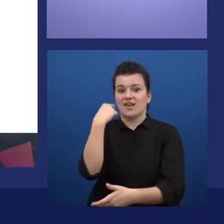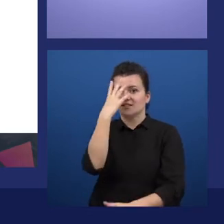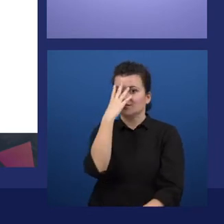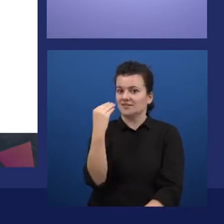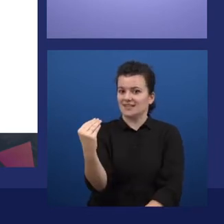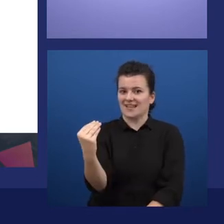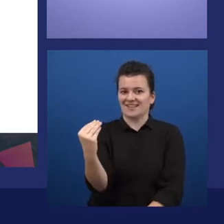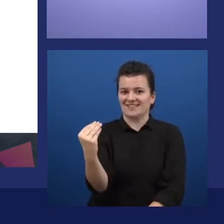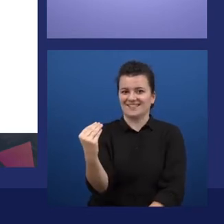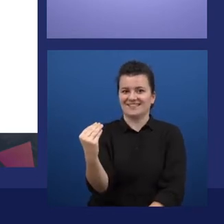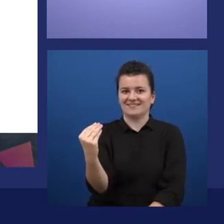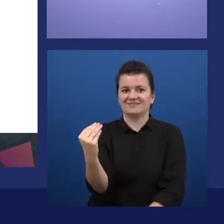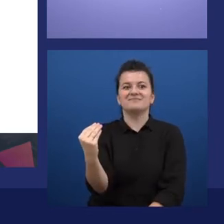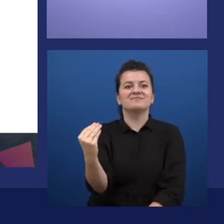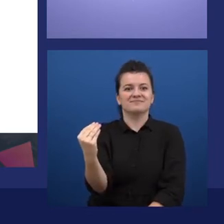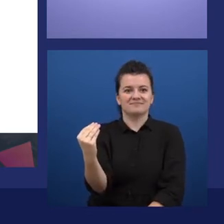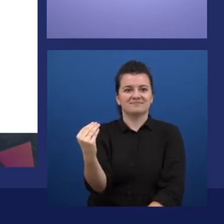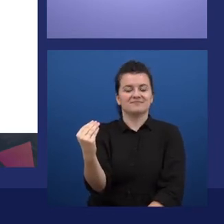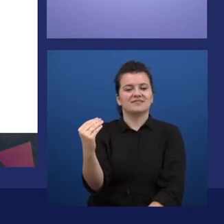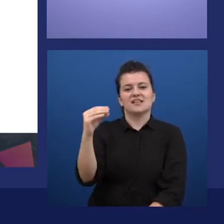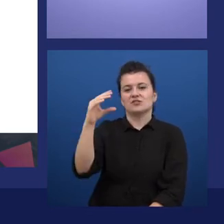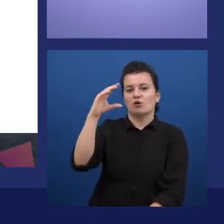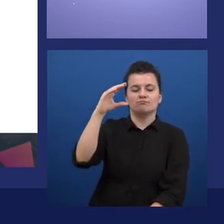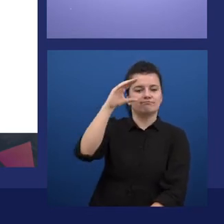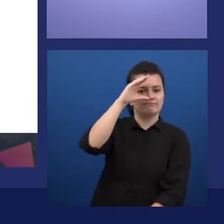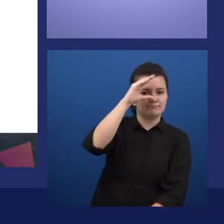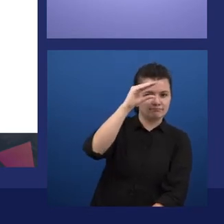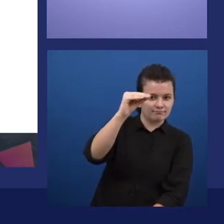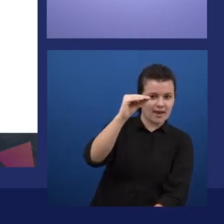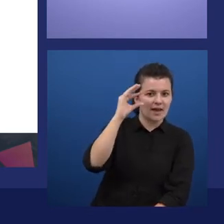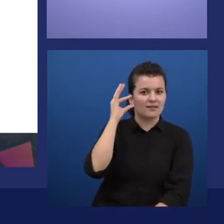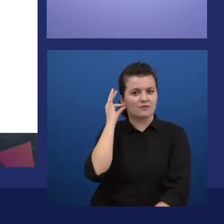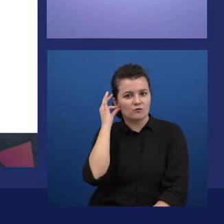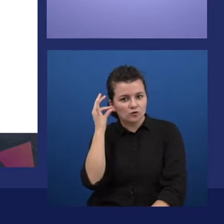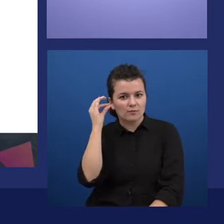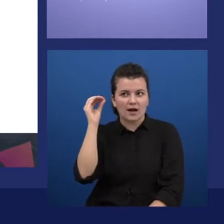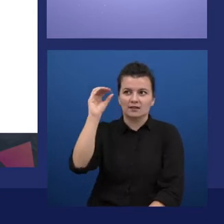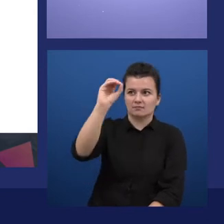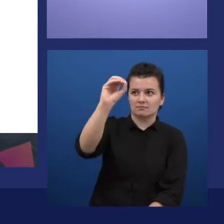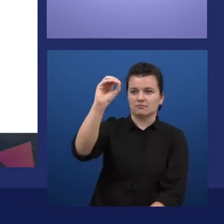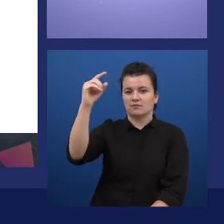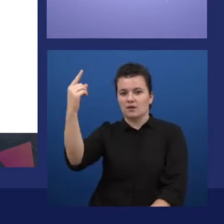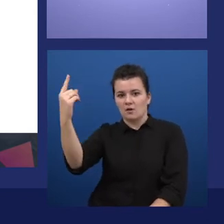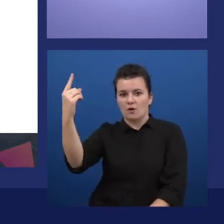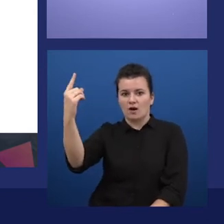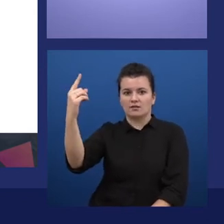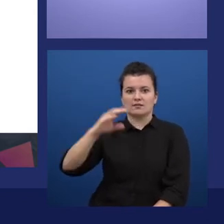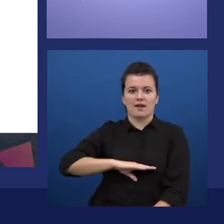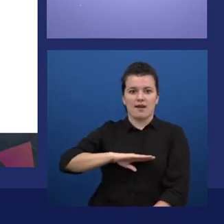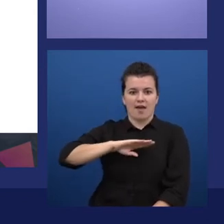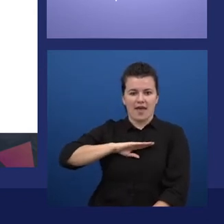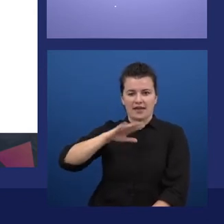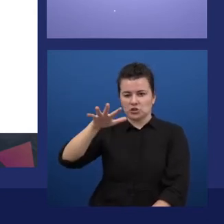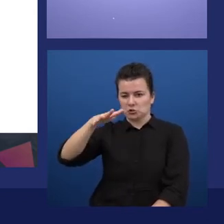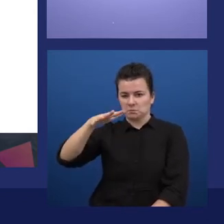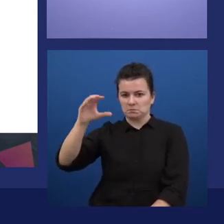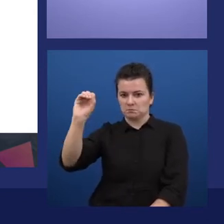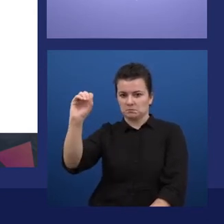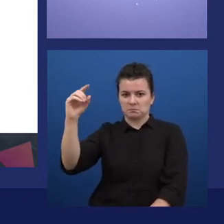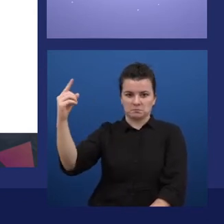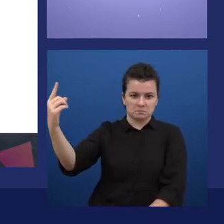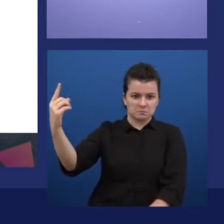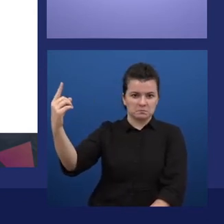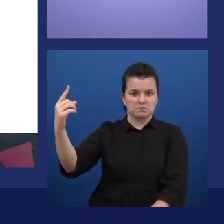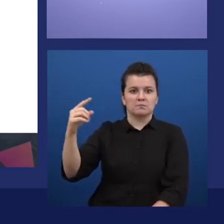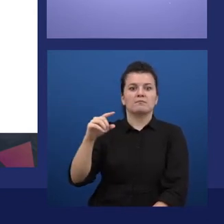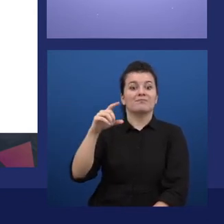And again, gender, age, thank you, generous, reading glasses, and a few other attributes.